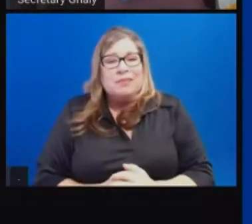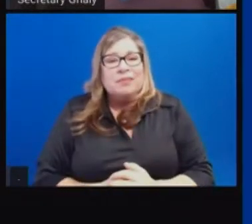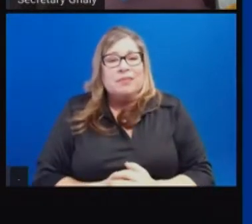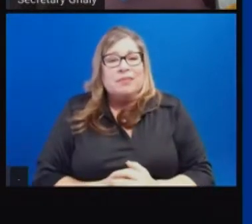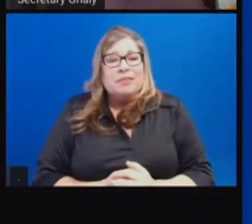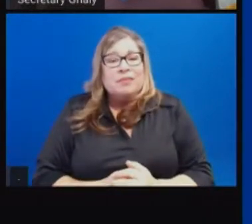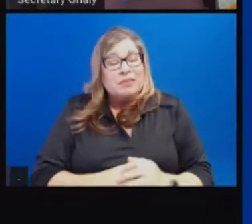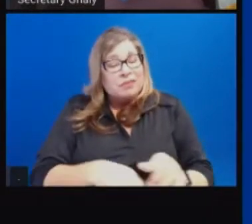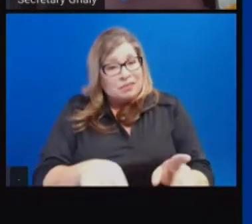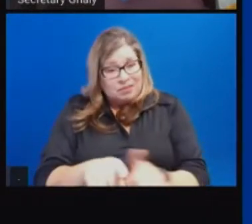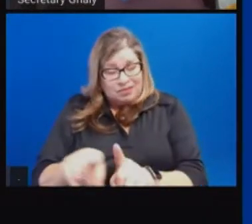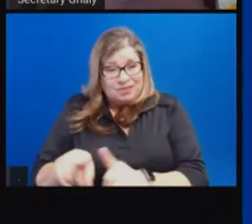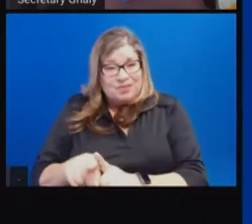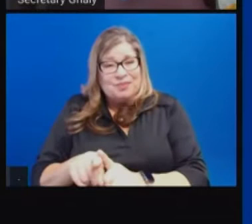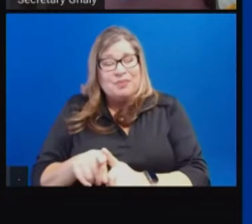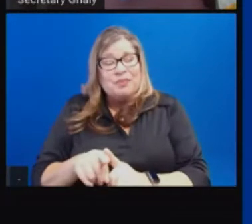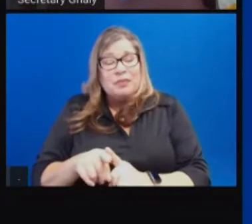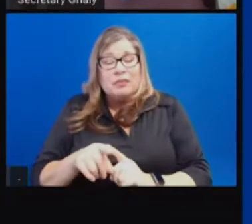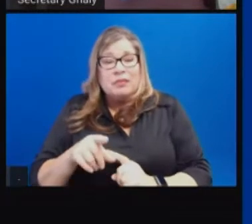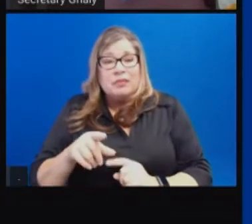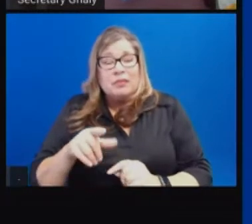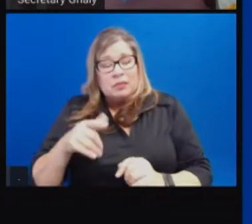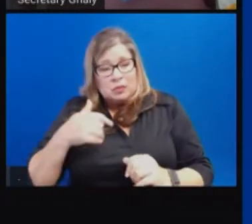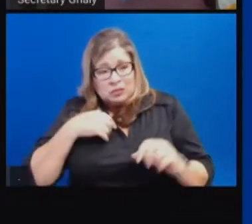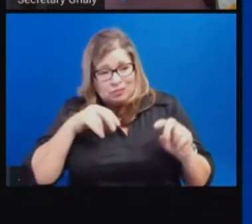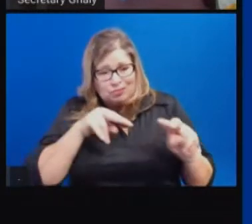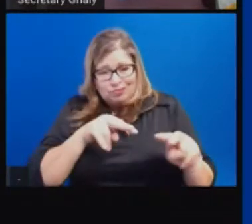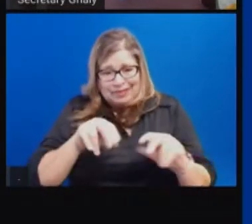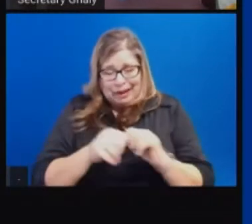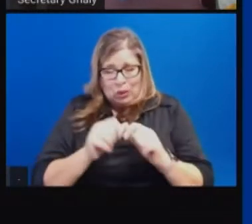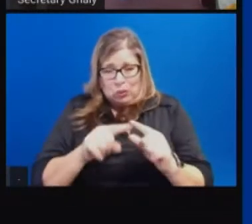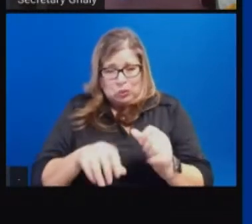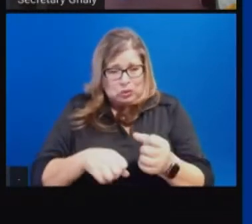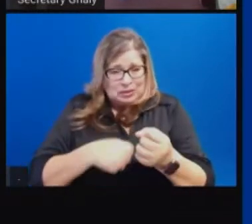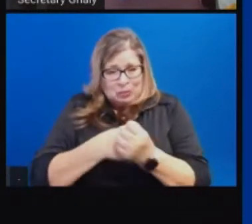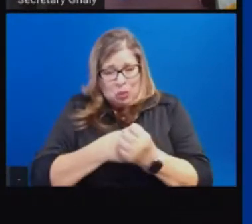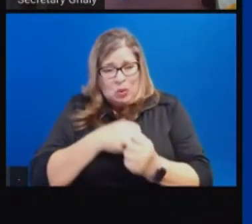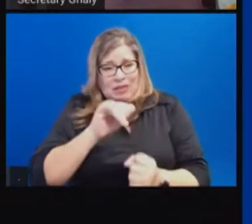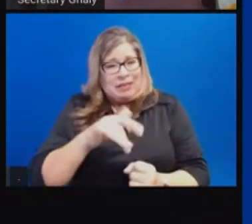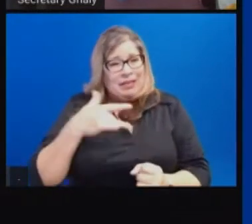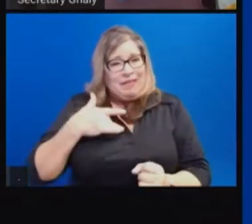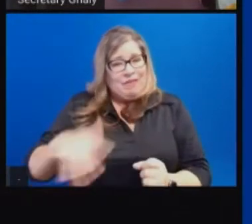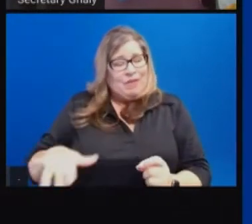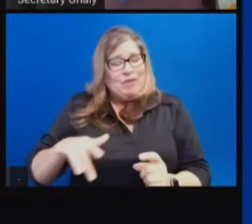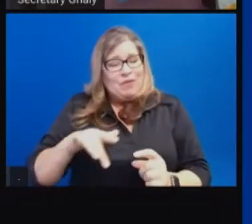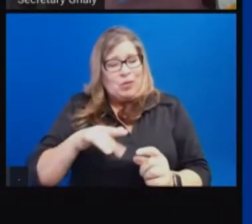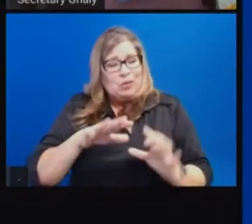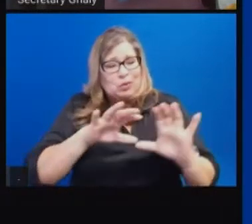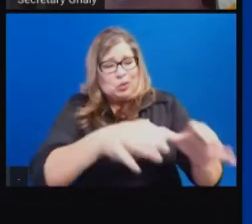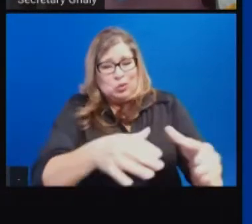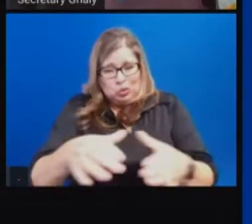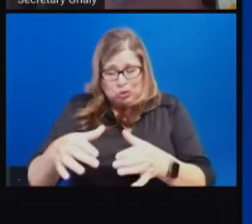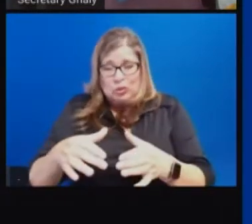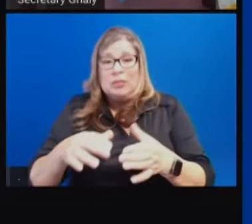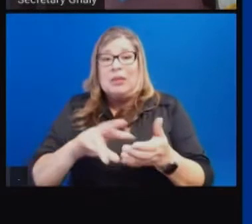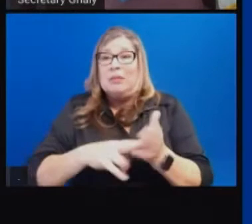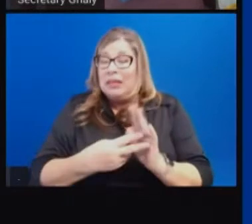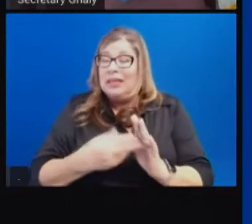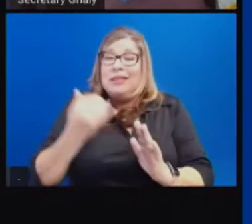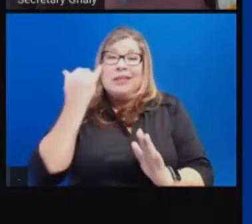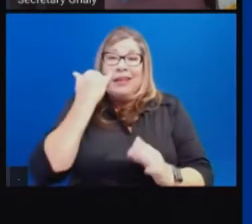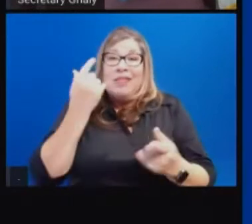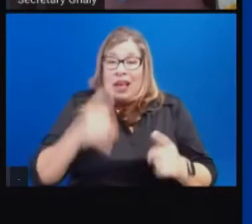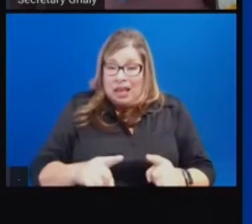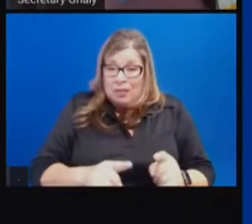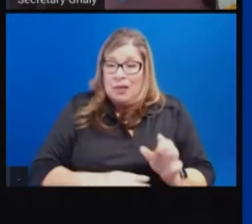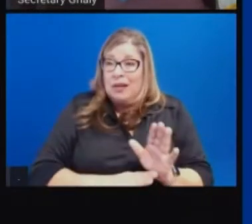also that it helps us support vulnerable people for when transmission rates, if they do go back